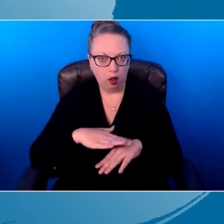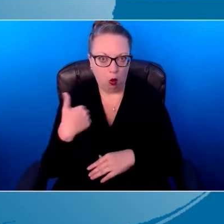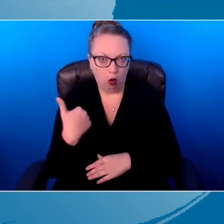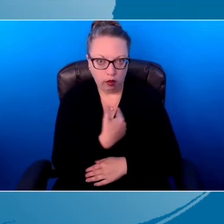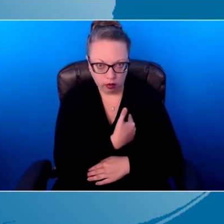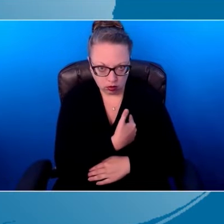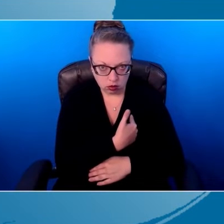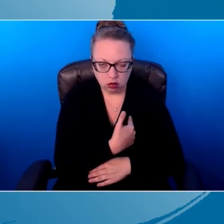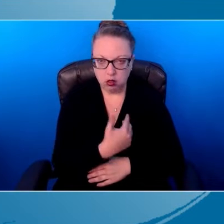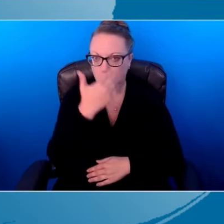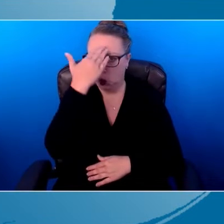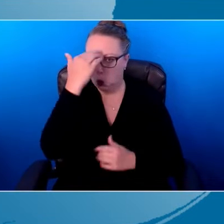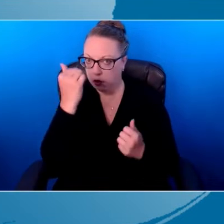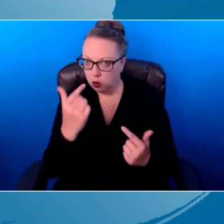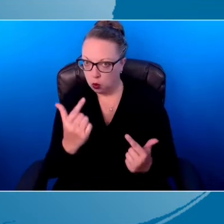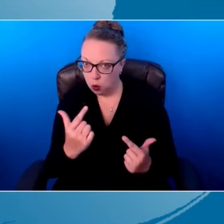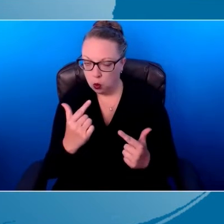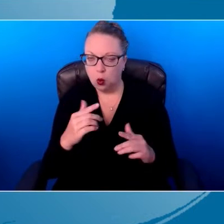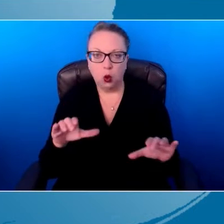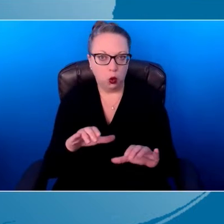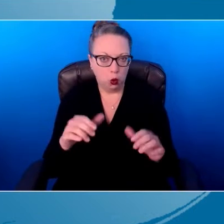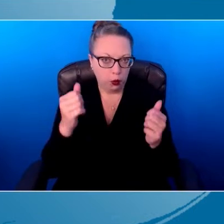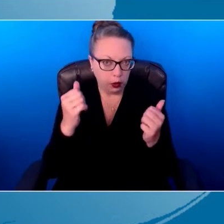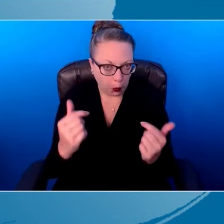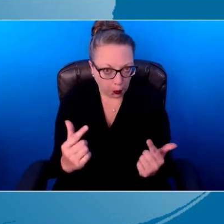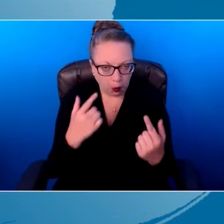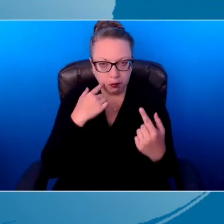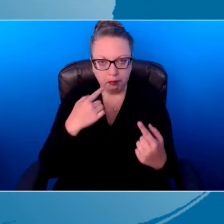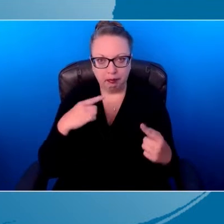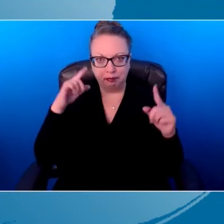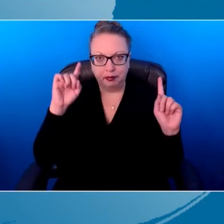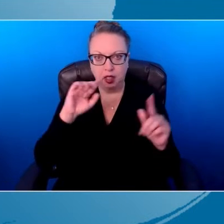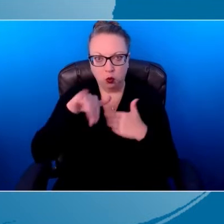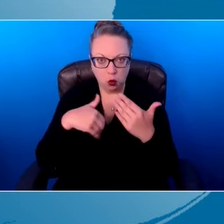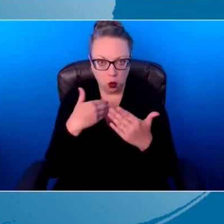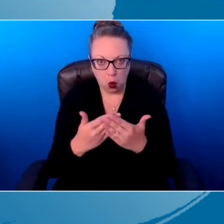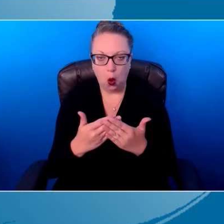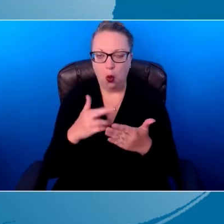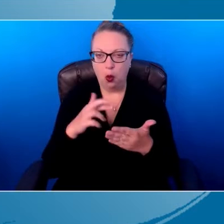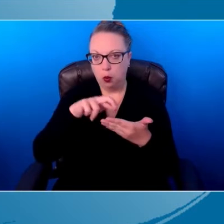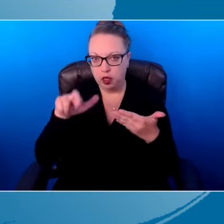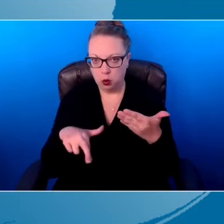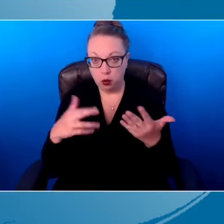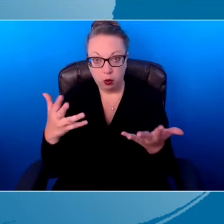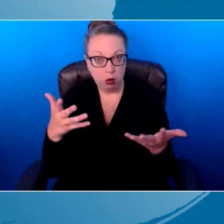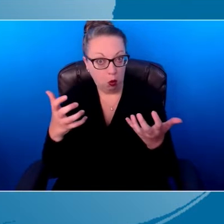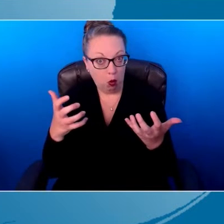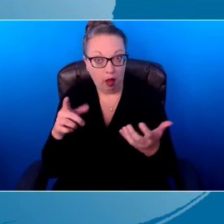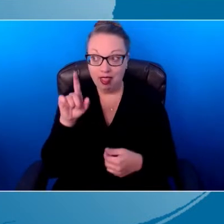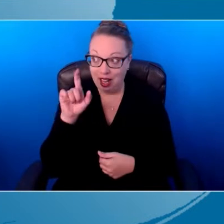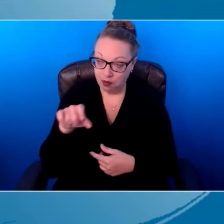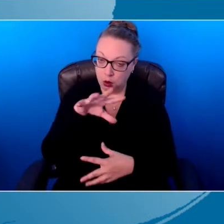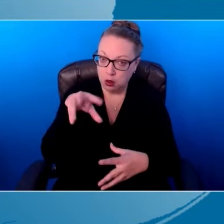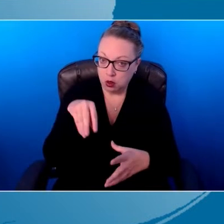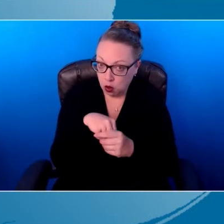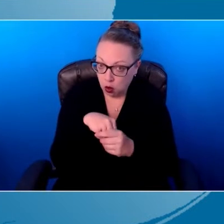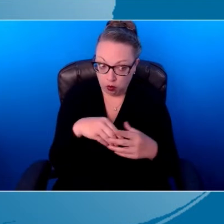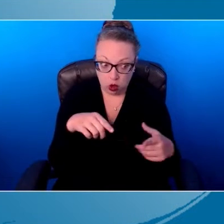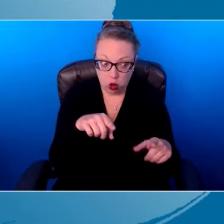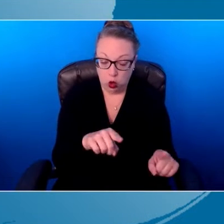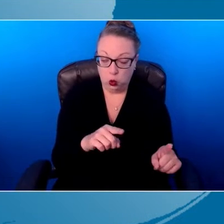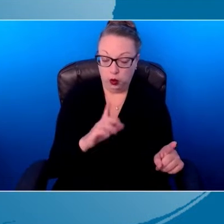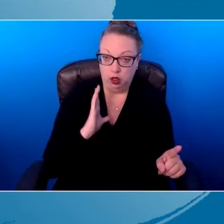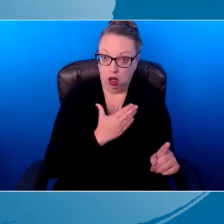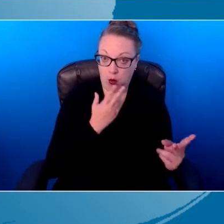knowing all and being able to do all and accomplish all the outcomes that we all want. They have to participate during our visits and